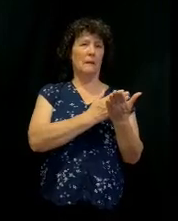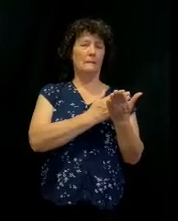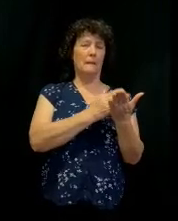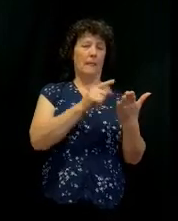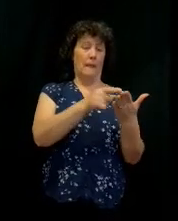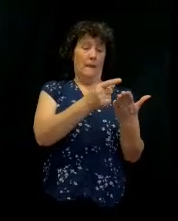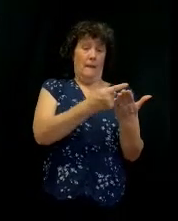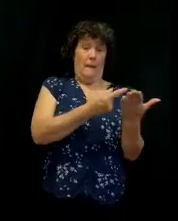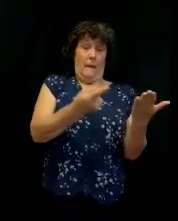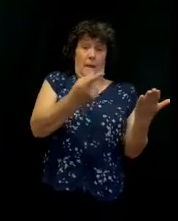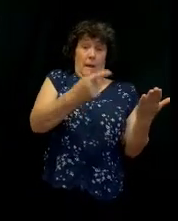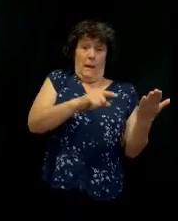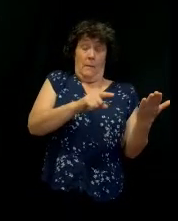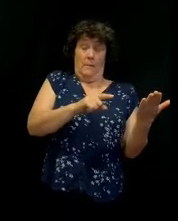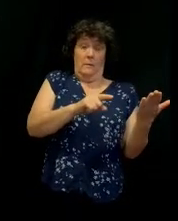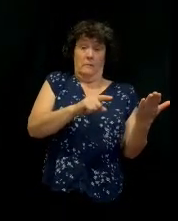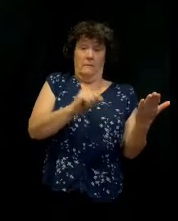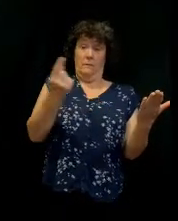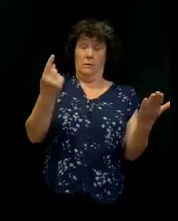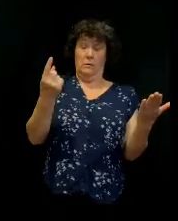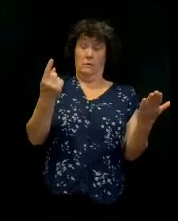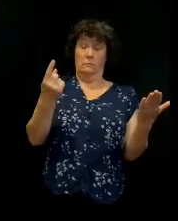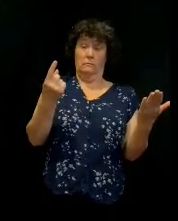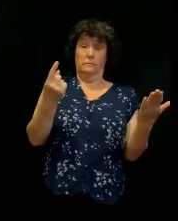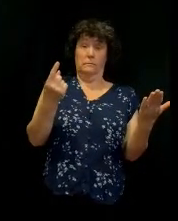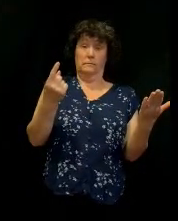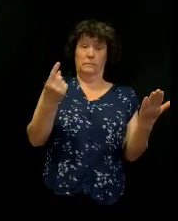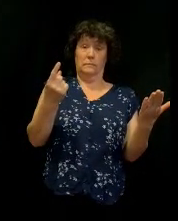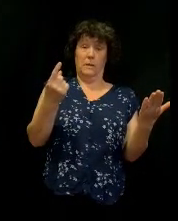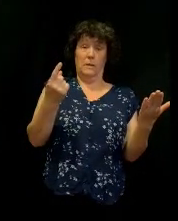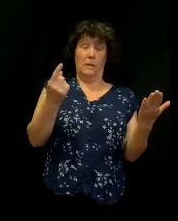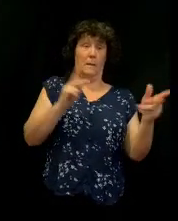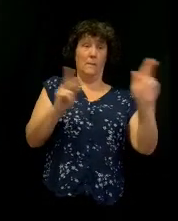The people assembled as one. There was unity.